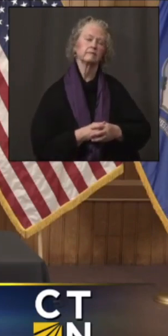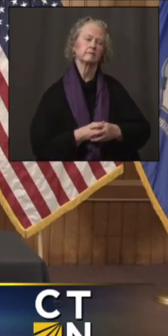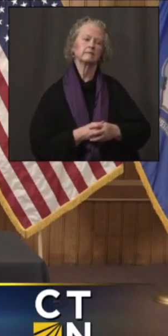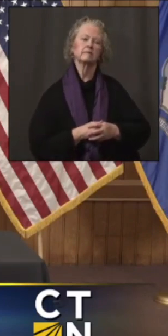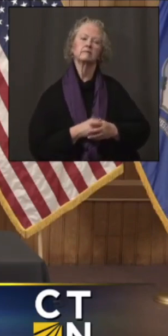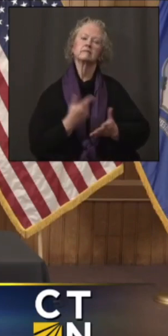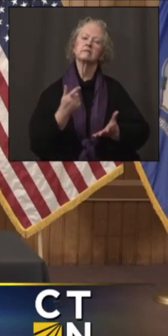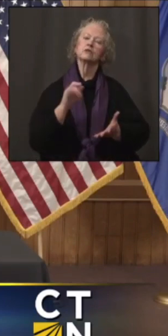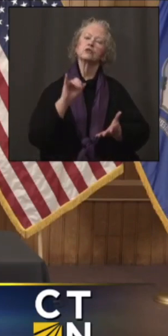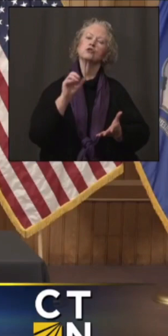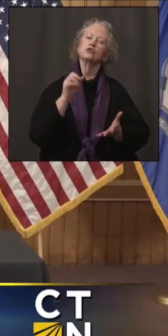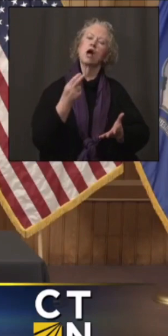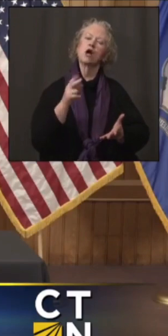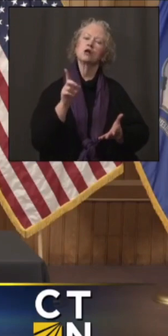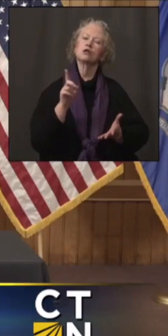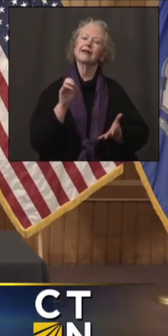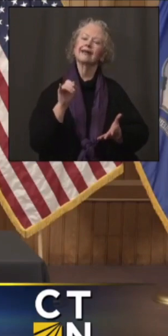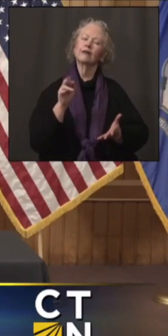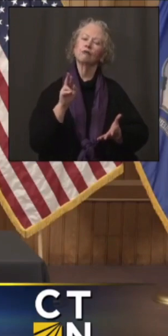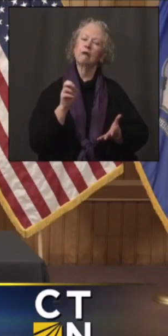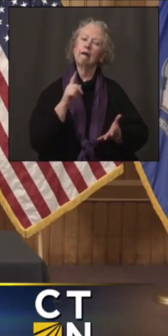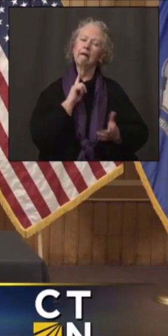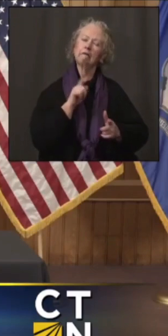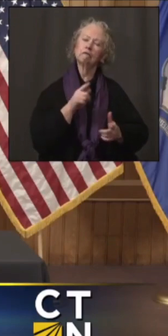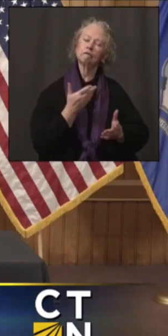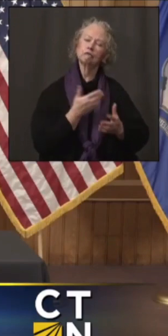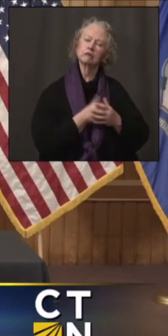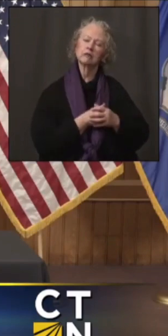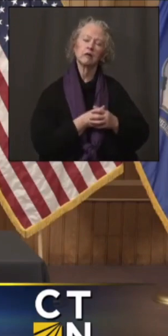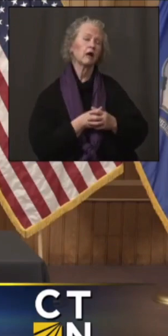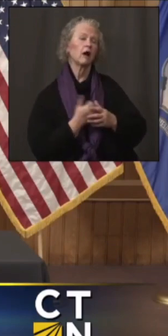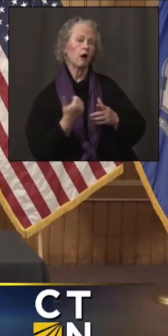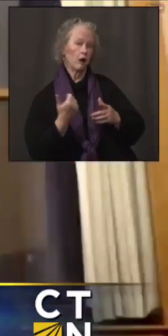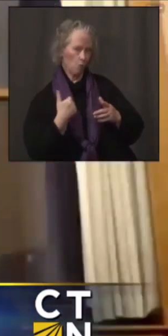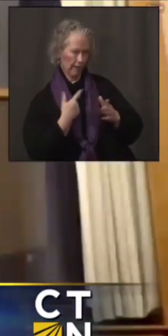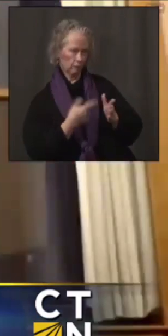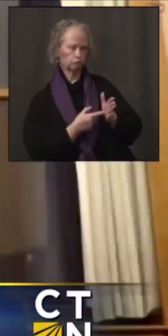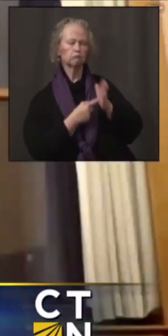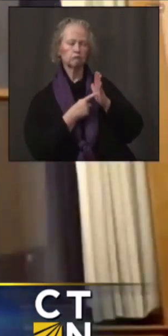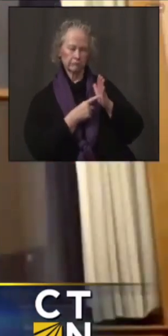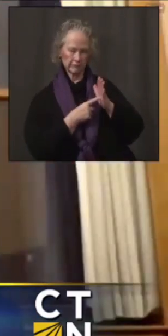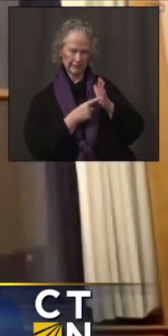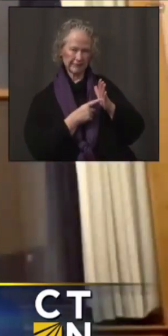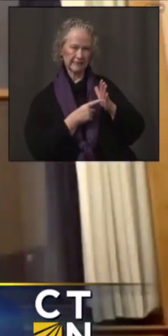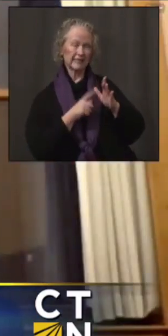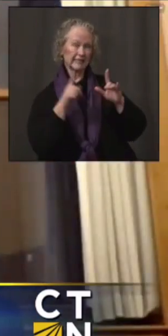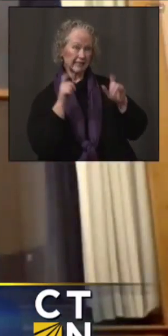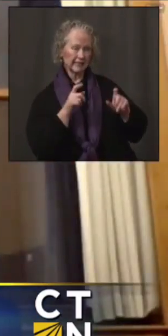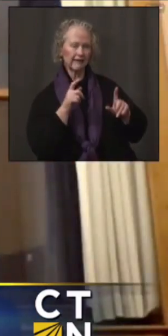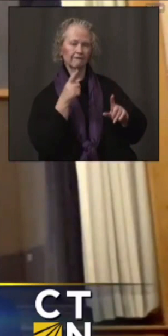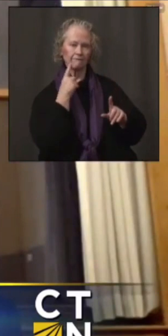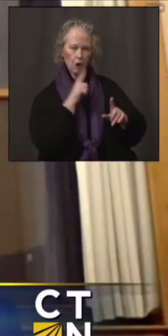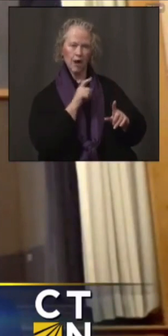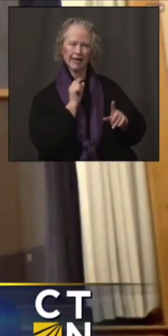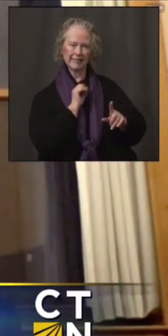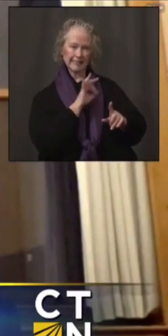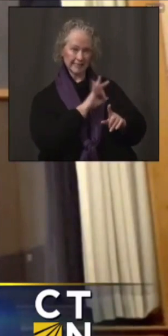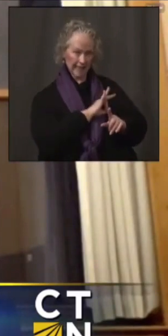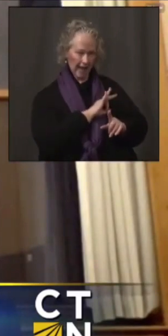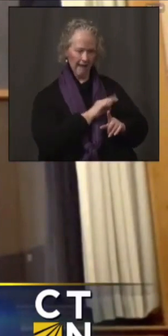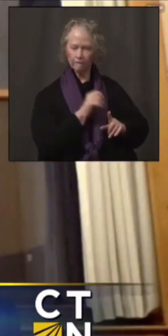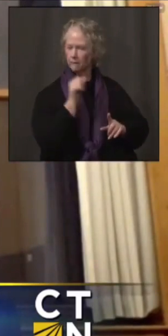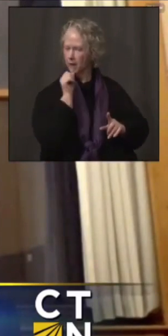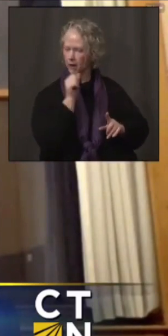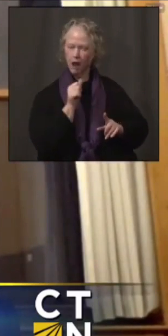Josh, Deidre, do you know that? There's mandatory testing for the, the staff, for the corrections officers, um, not, not for the